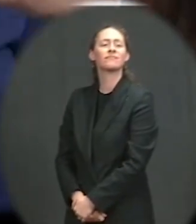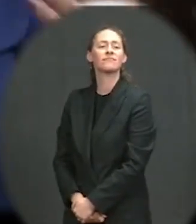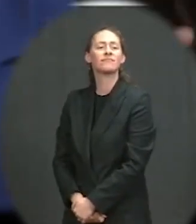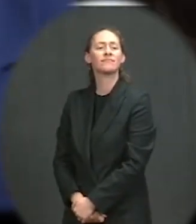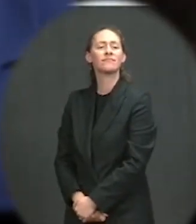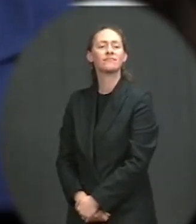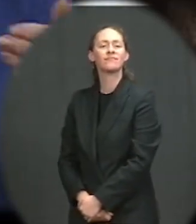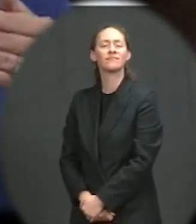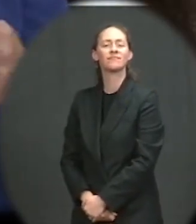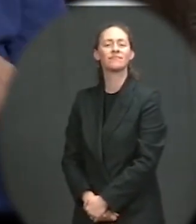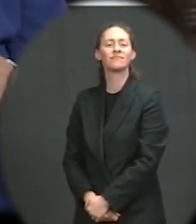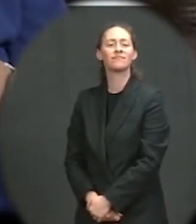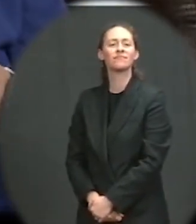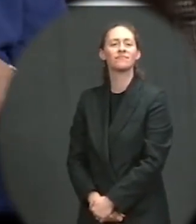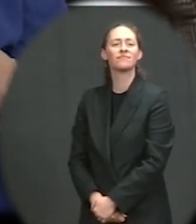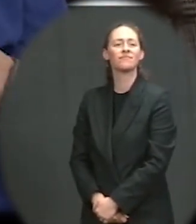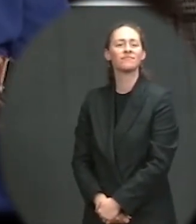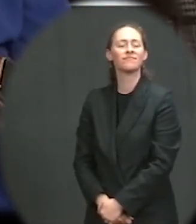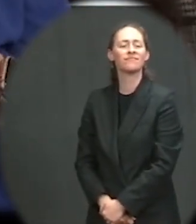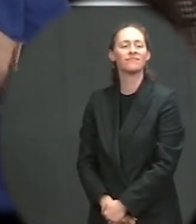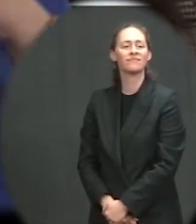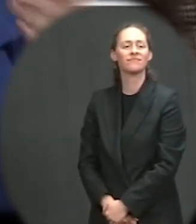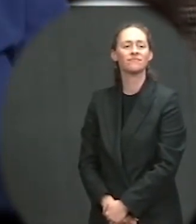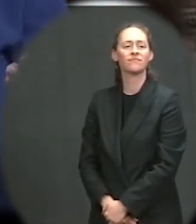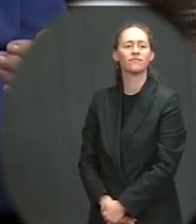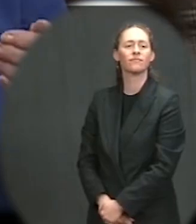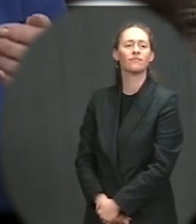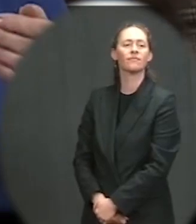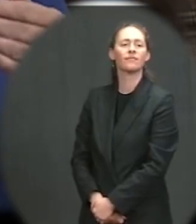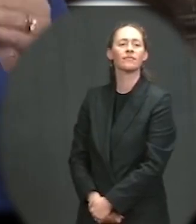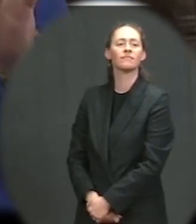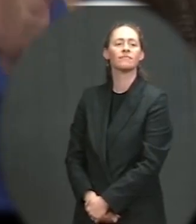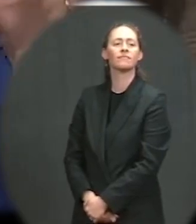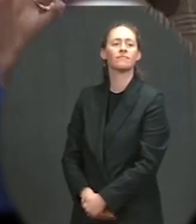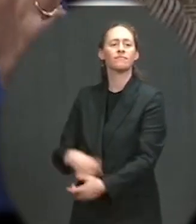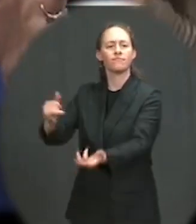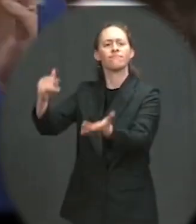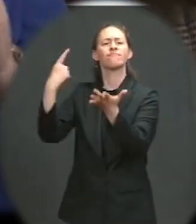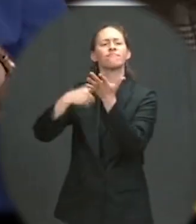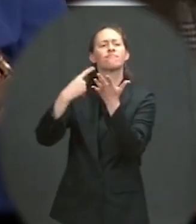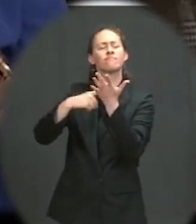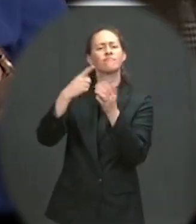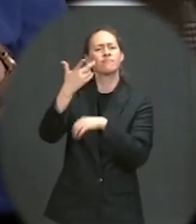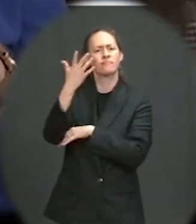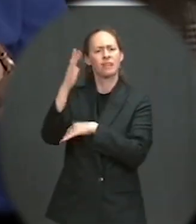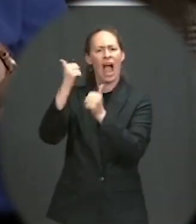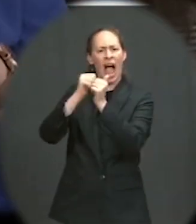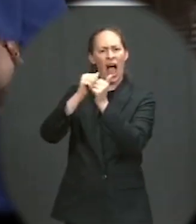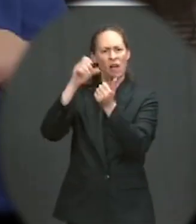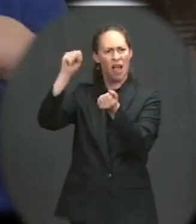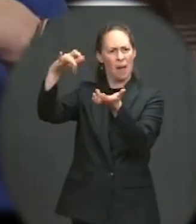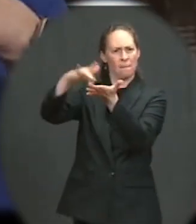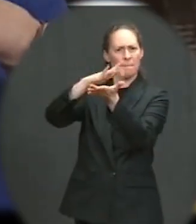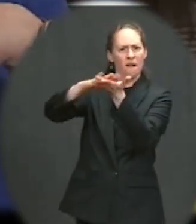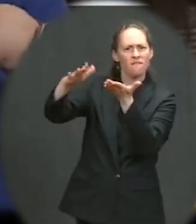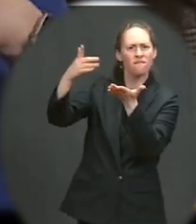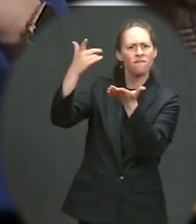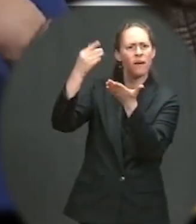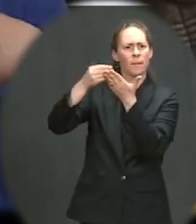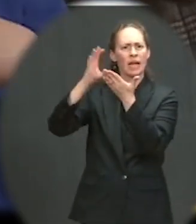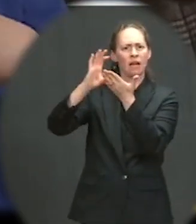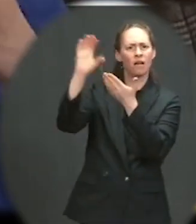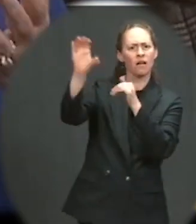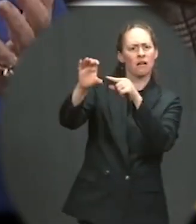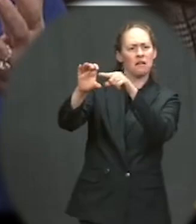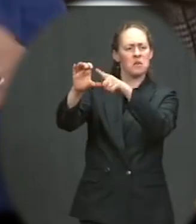deciding the pay-fors for infrastructure. Can they go forward? Do you feel that there is the possibility of